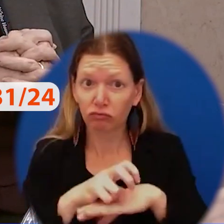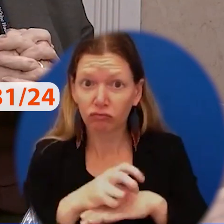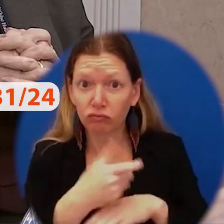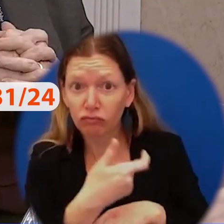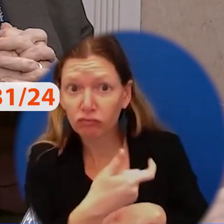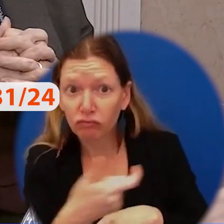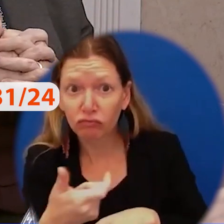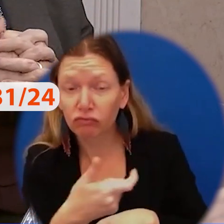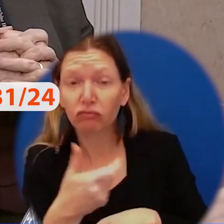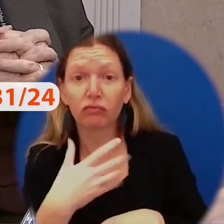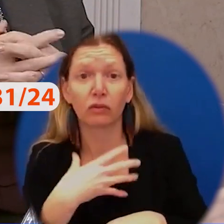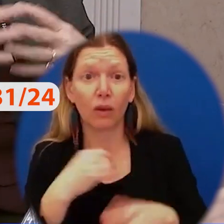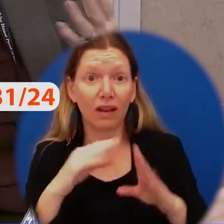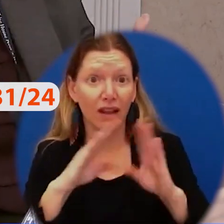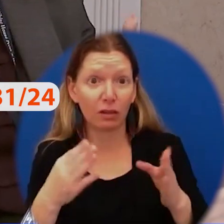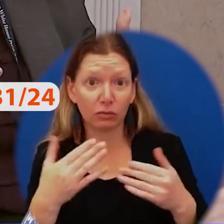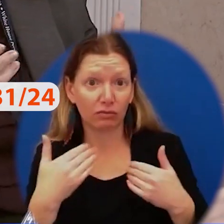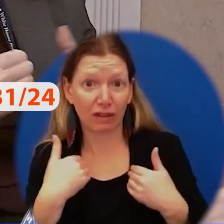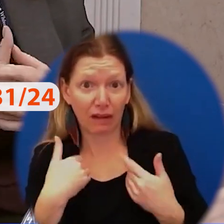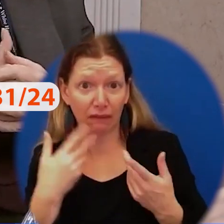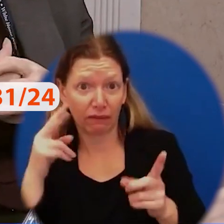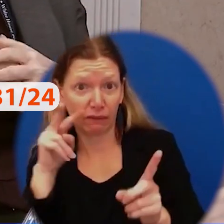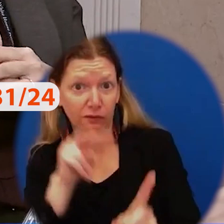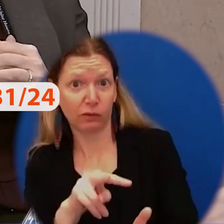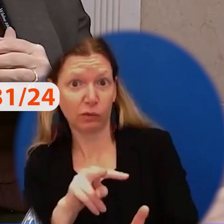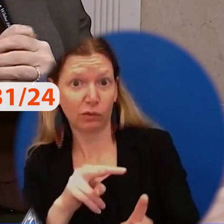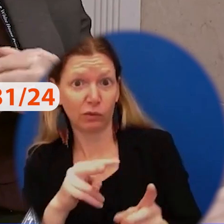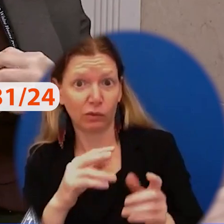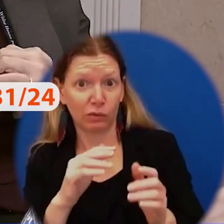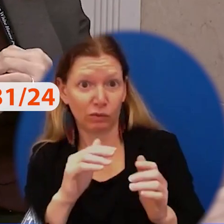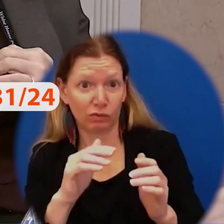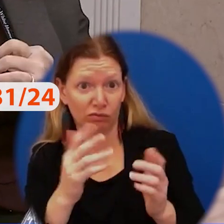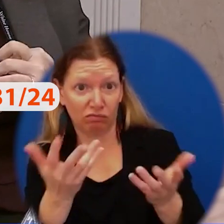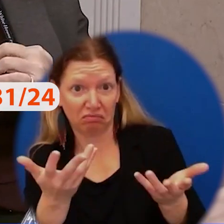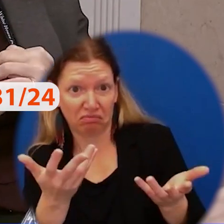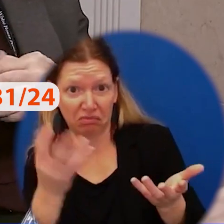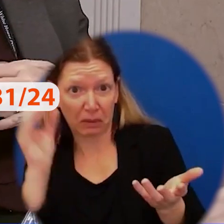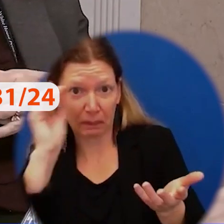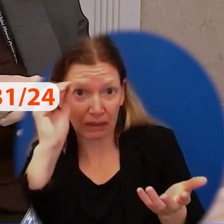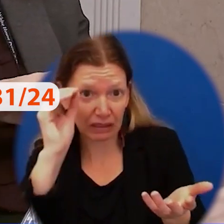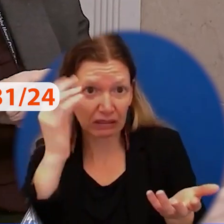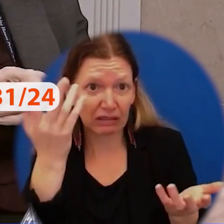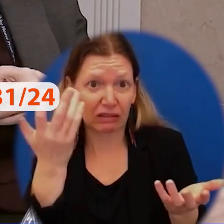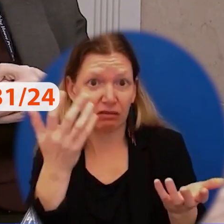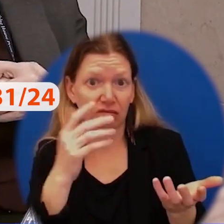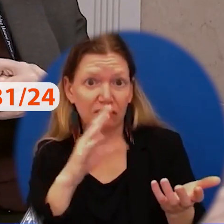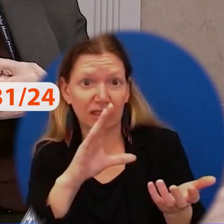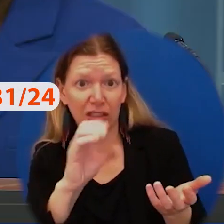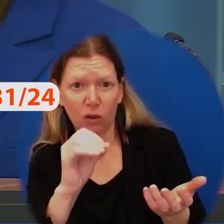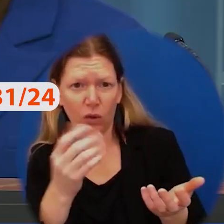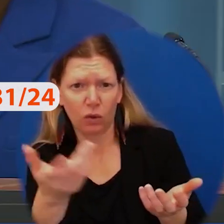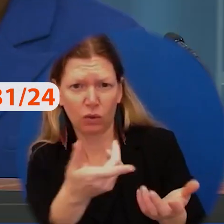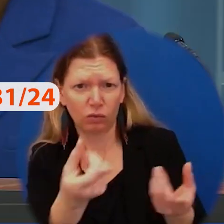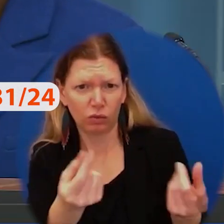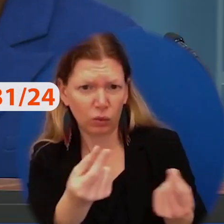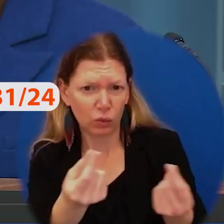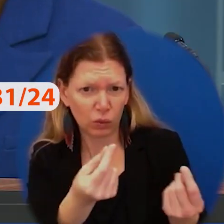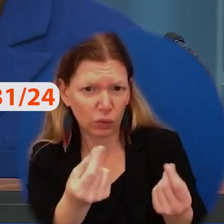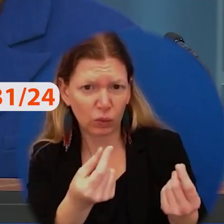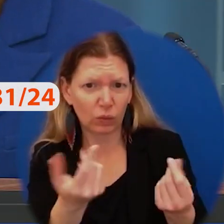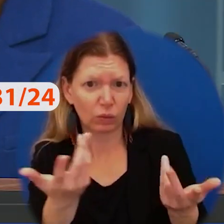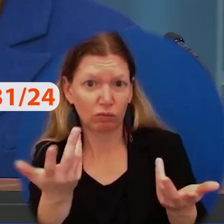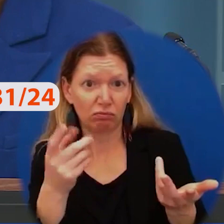how forthcoming these CEOs have been and if there's more they need to do? So just a couple of things on that. Obviously,